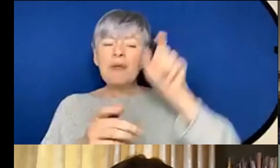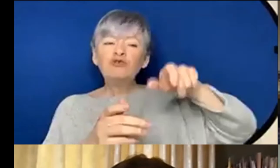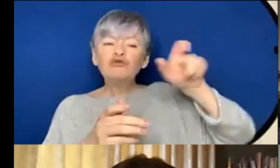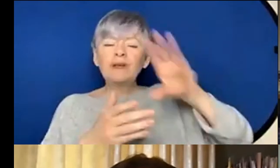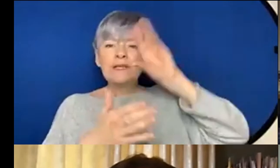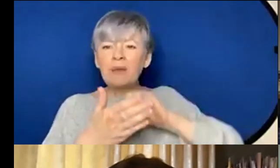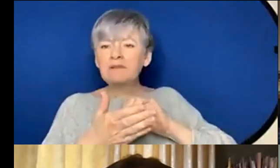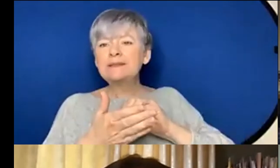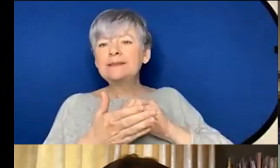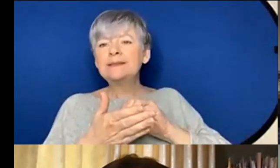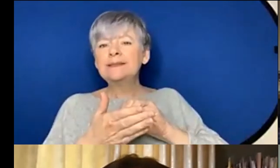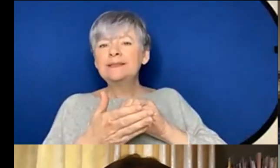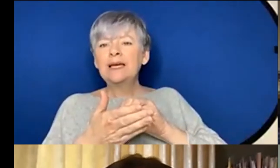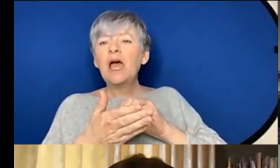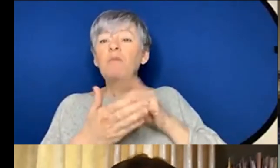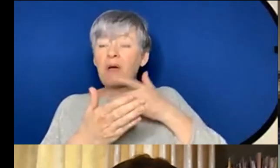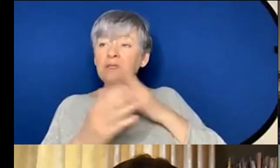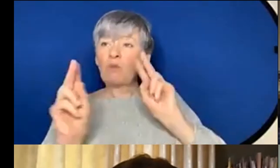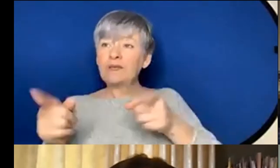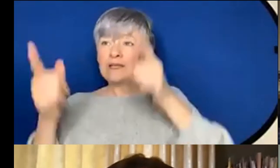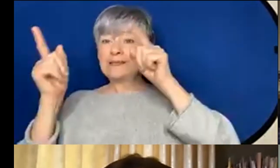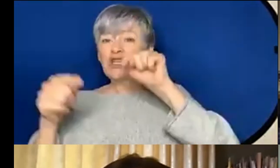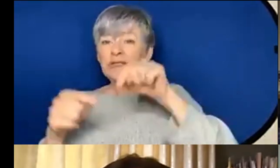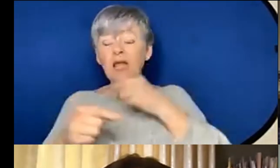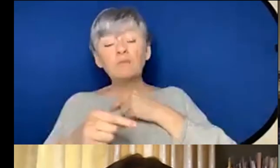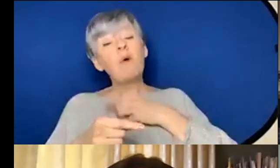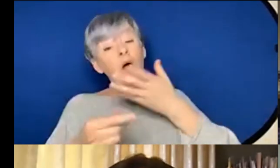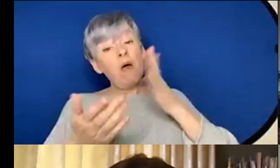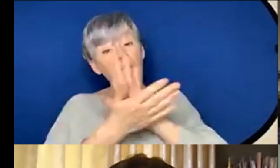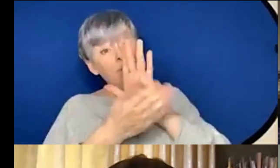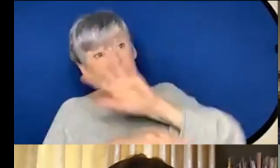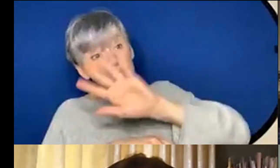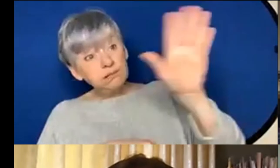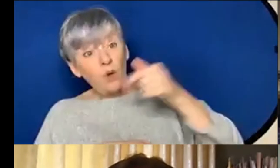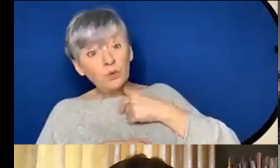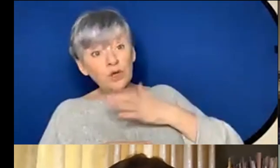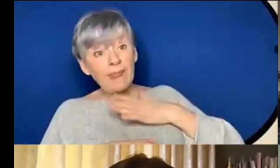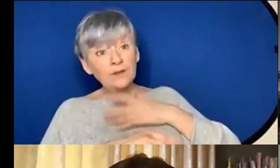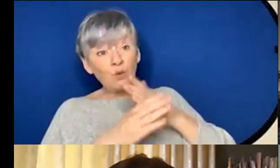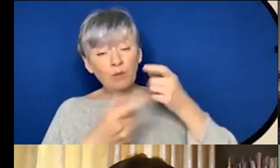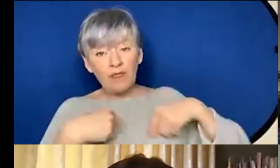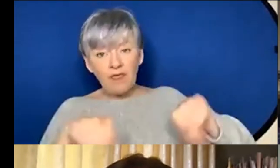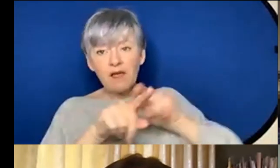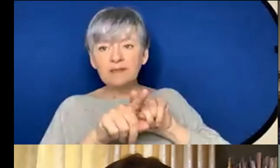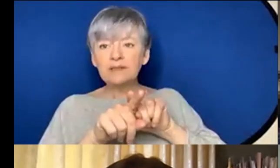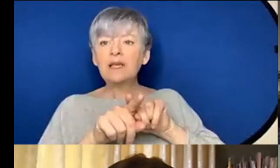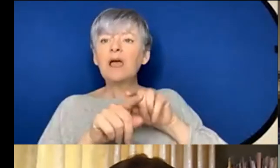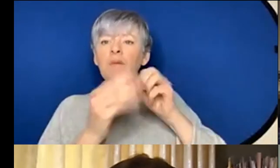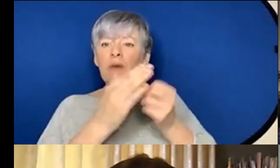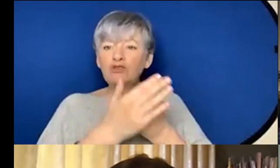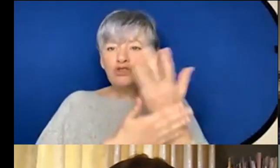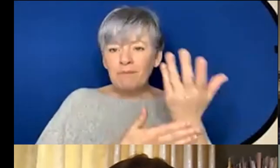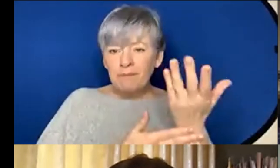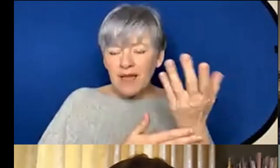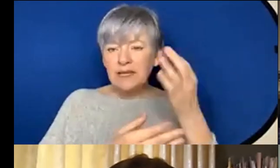been someone in a senior work and kind of likes it and goes hello would you like to work with us but transitioning from emerging artists into kind of more